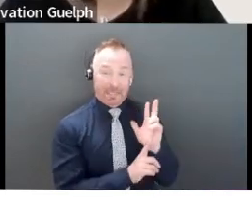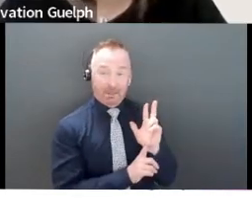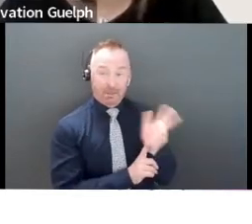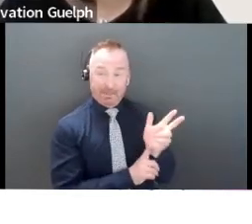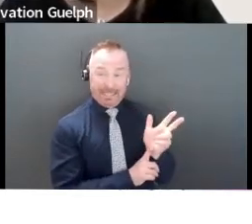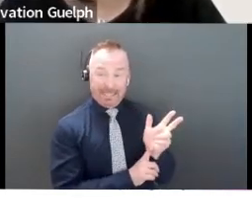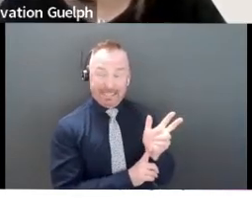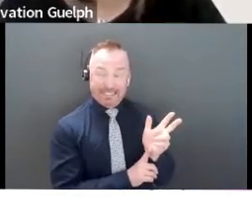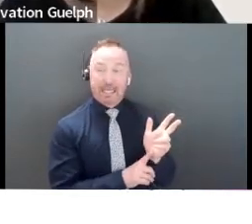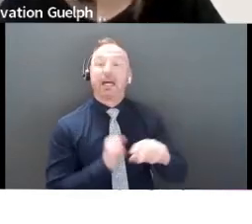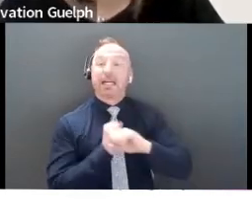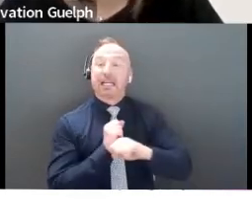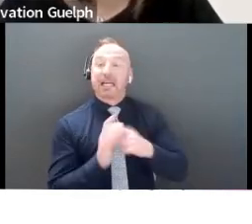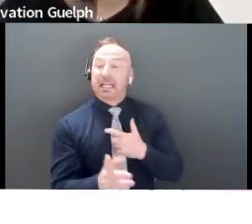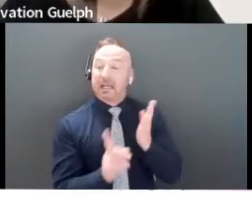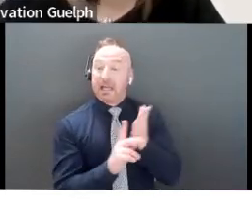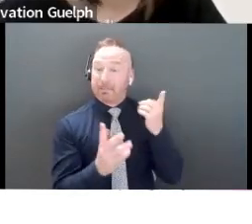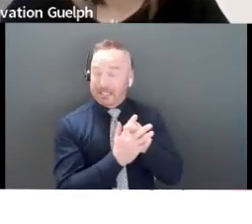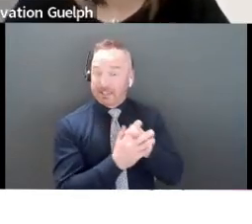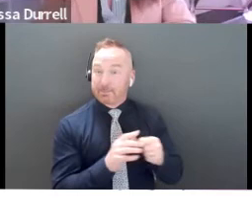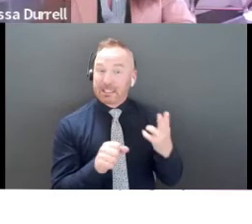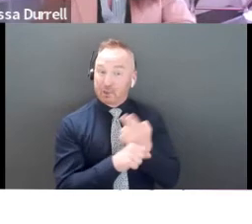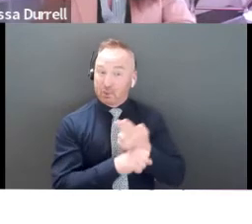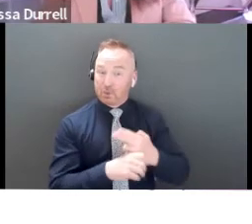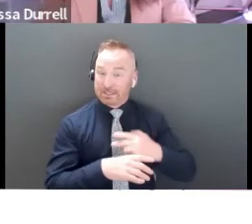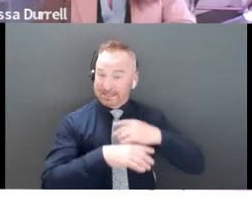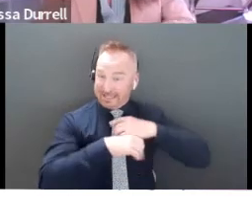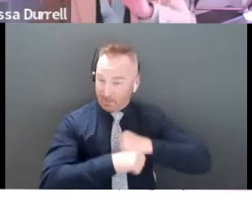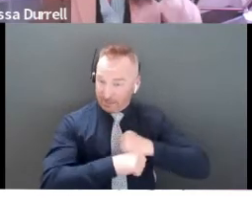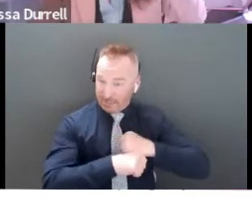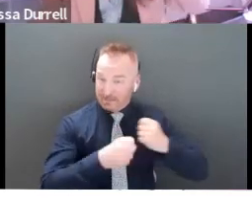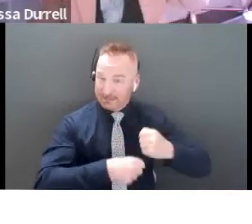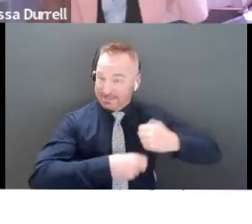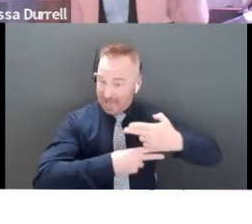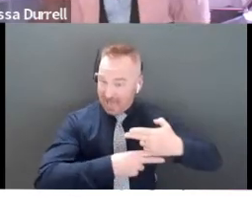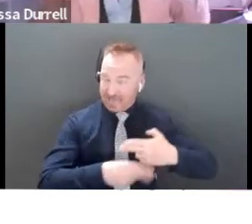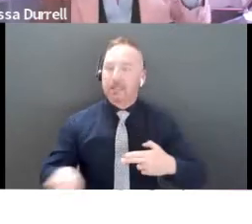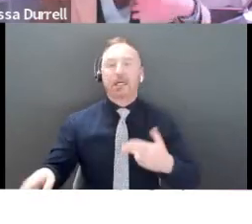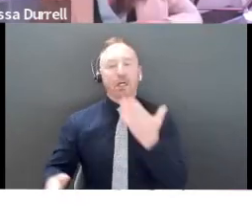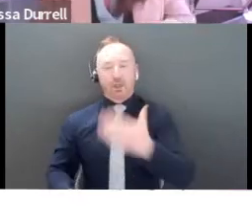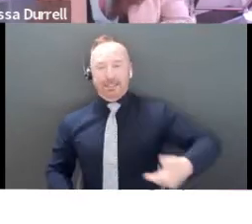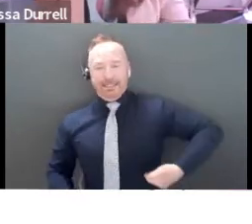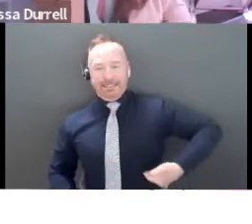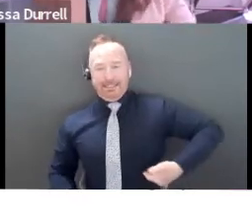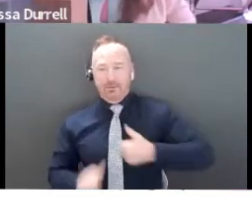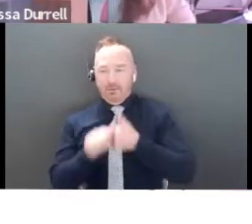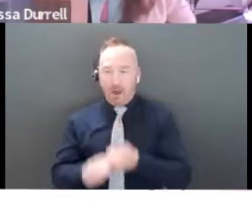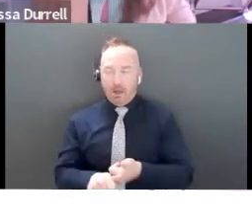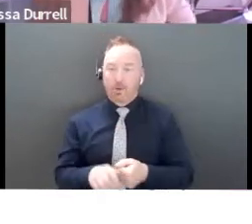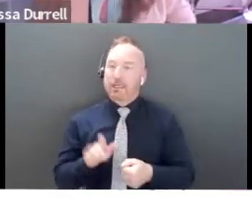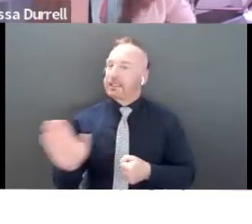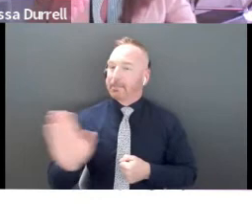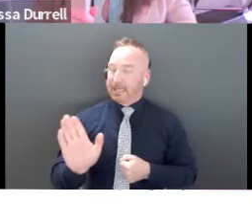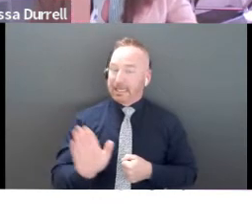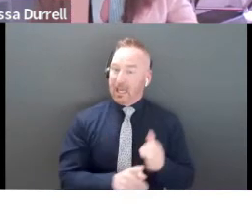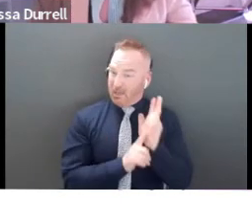or is that only for presentations that are 10 minutes or more? Correct. Yep. Good instincts. But what I would do in a three minute